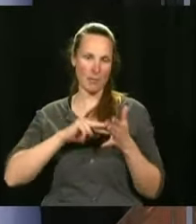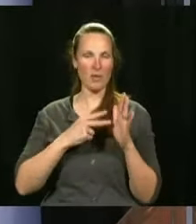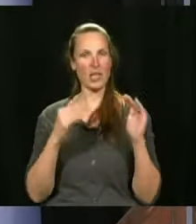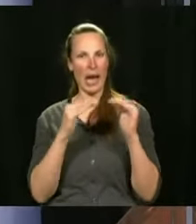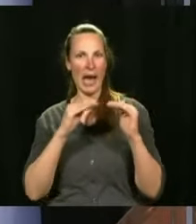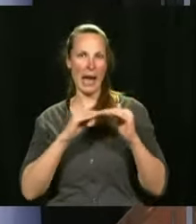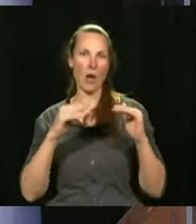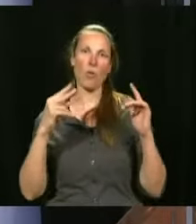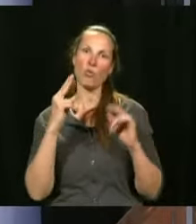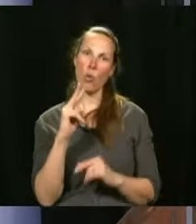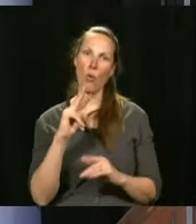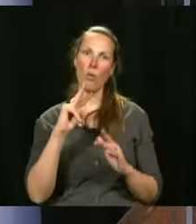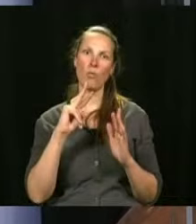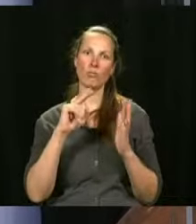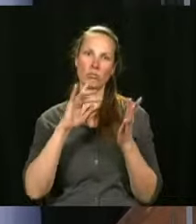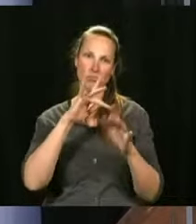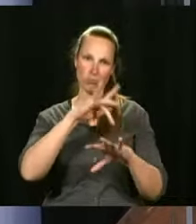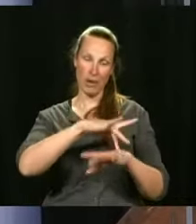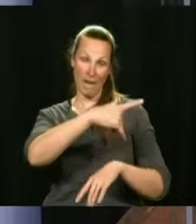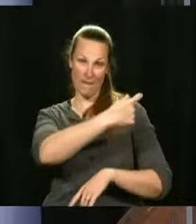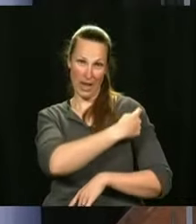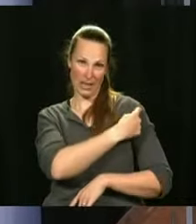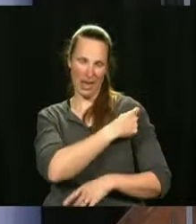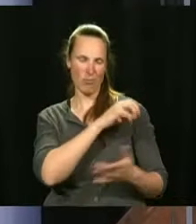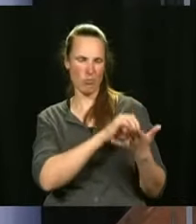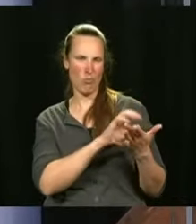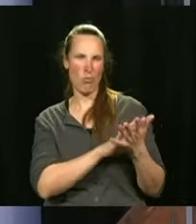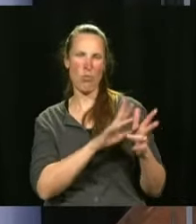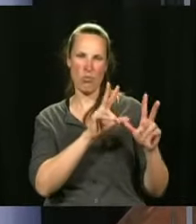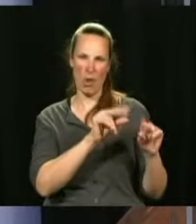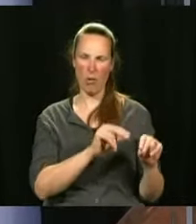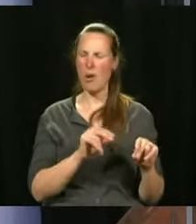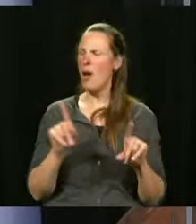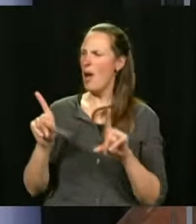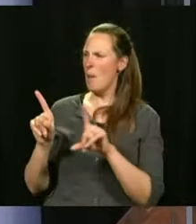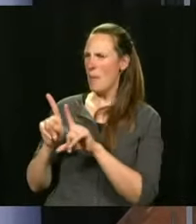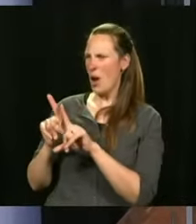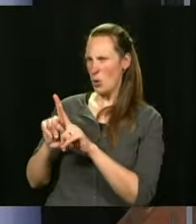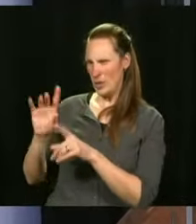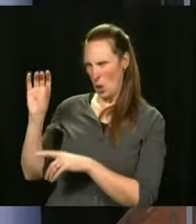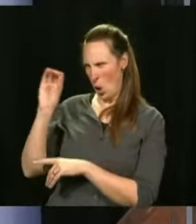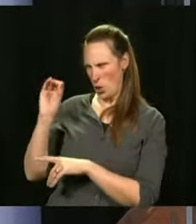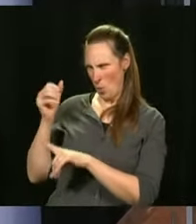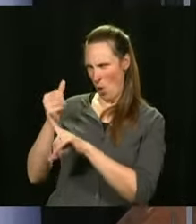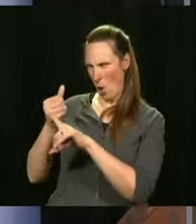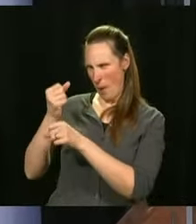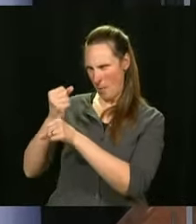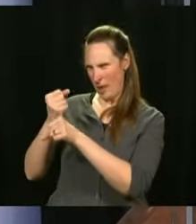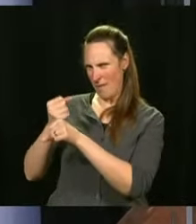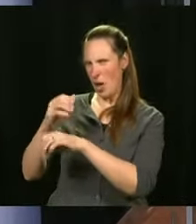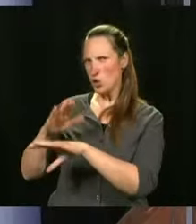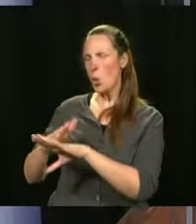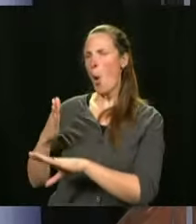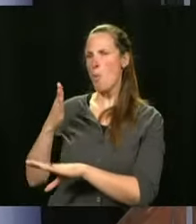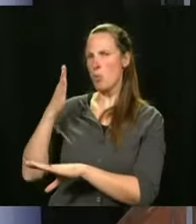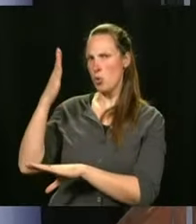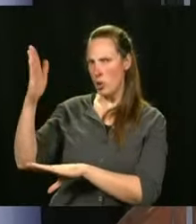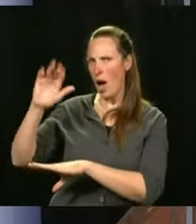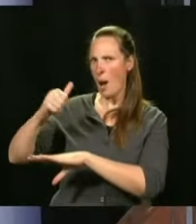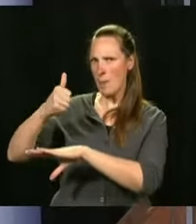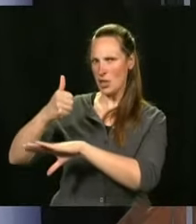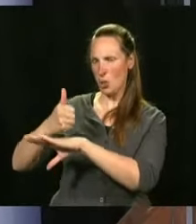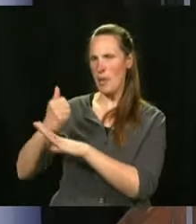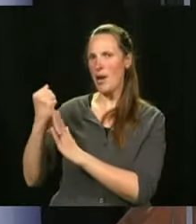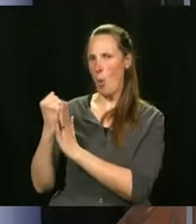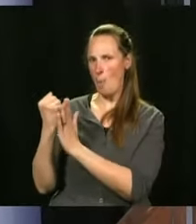how does ottawa see this work because ottawa is also working on the implementation of a vaccine passport so seeing